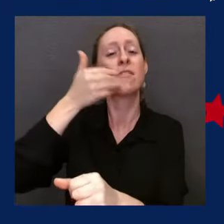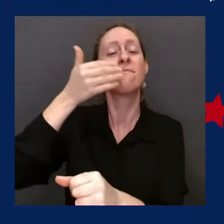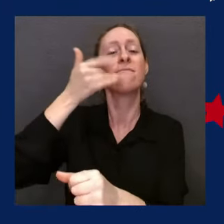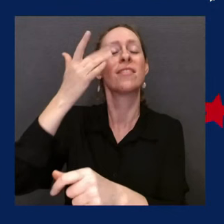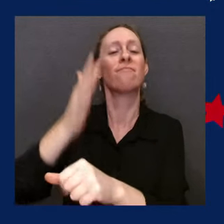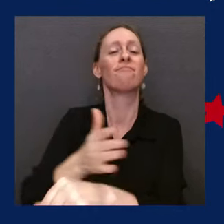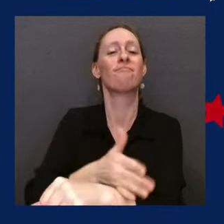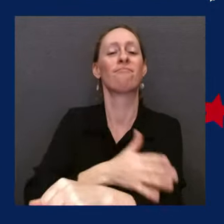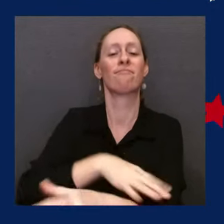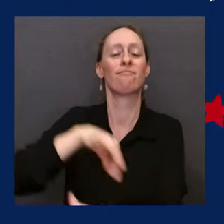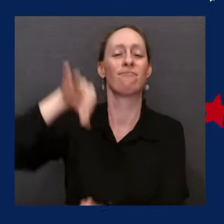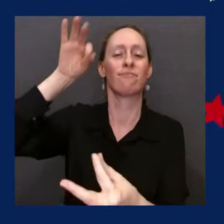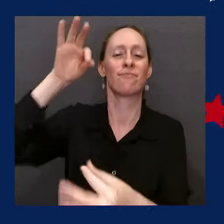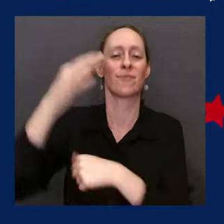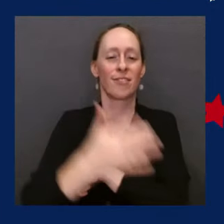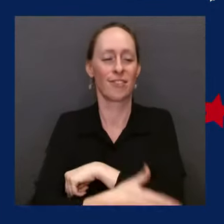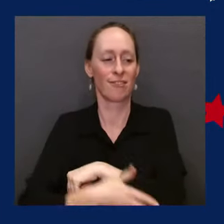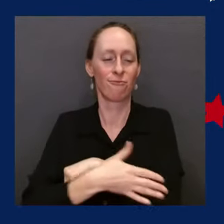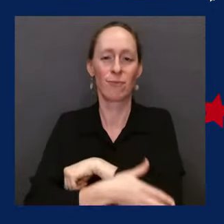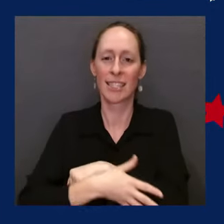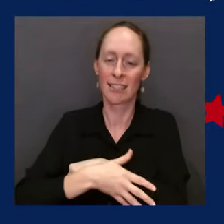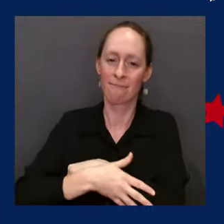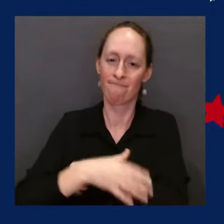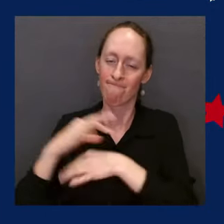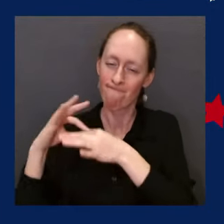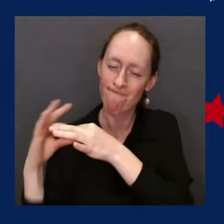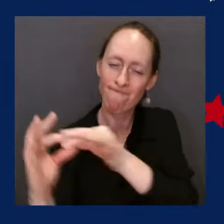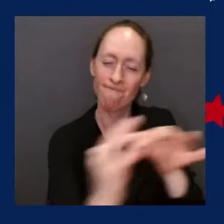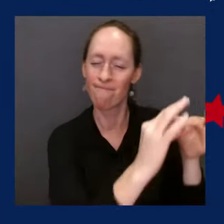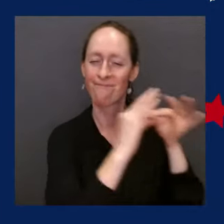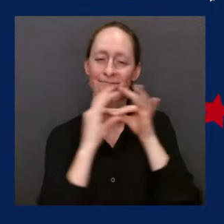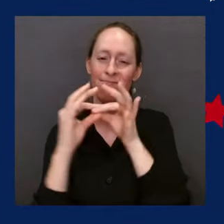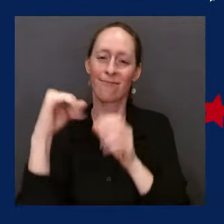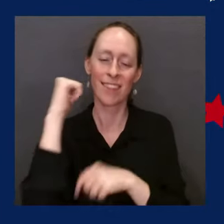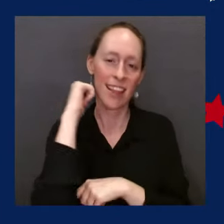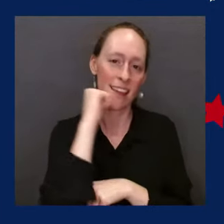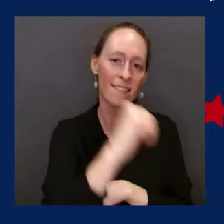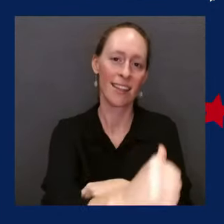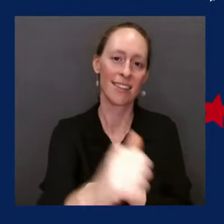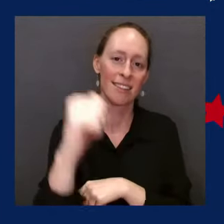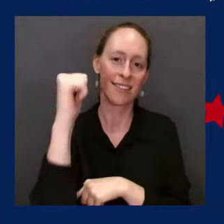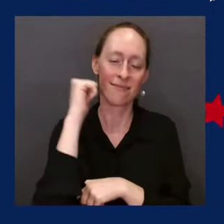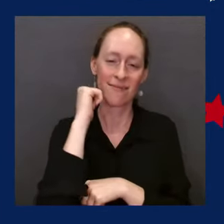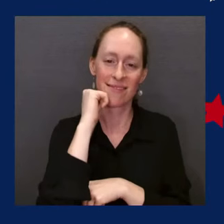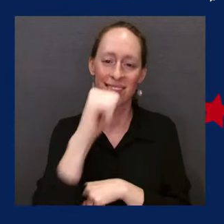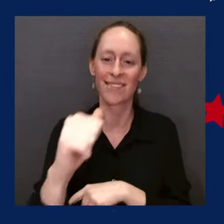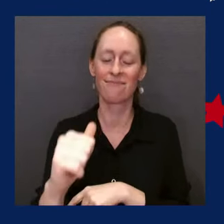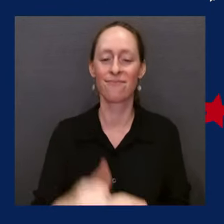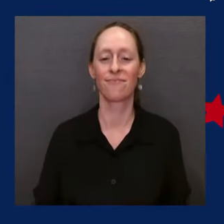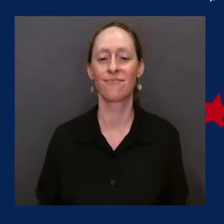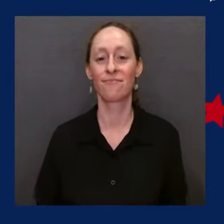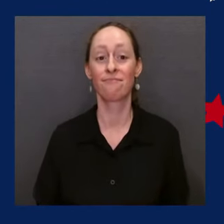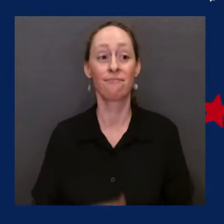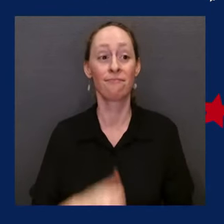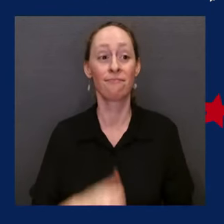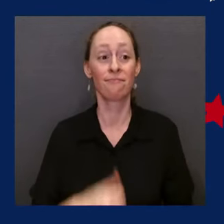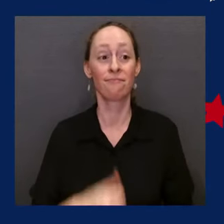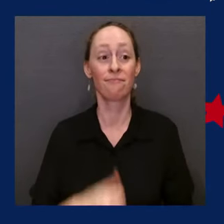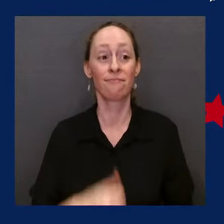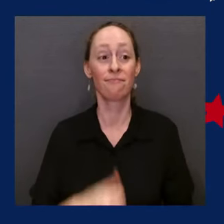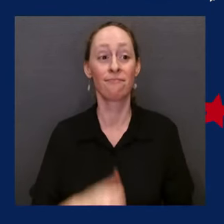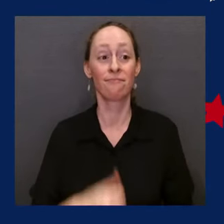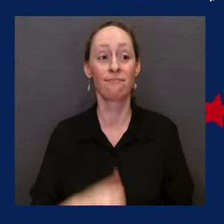Bless the men and women in our military and their family members who regularly make sacrifices